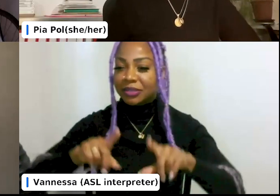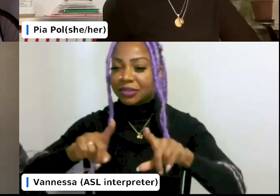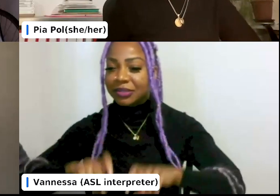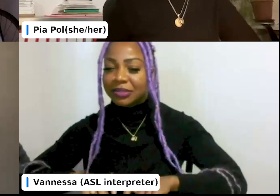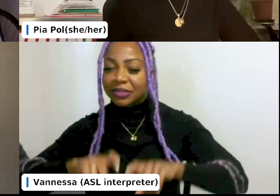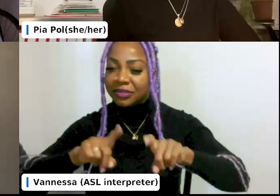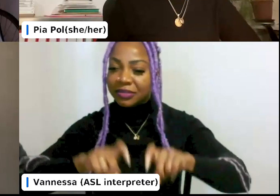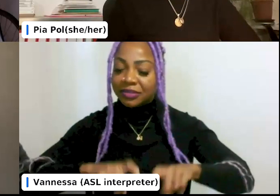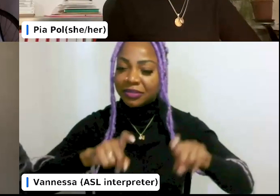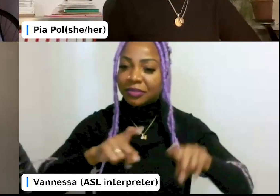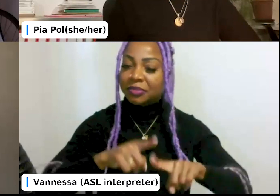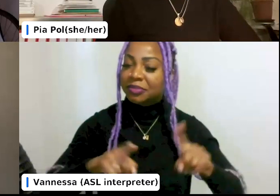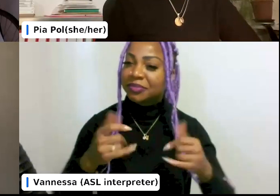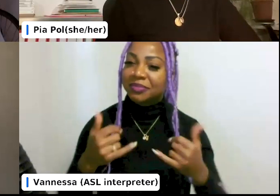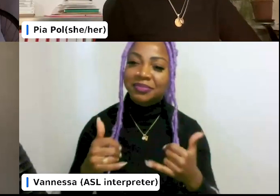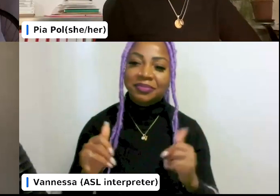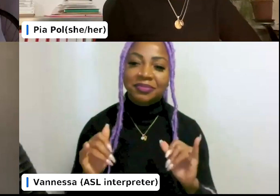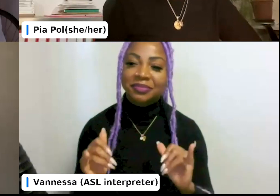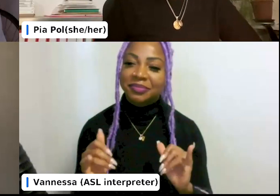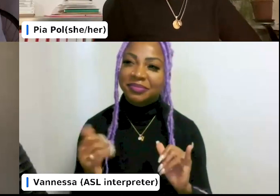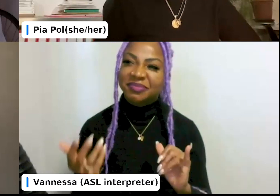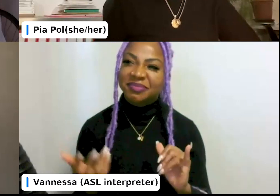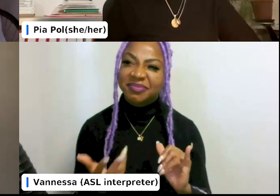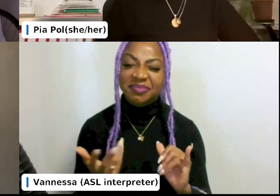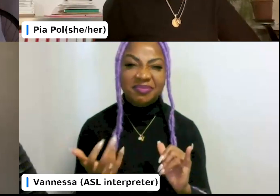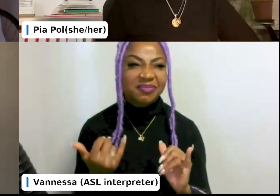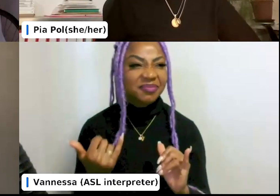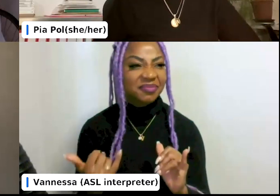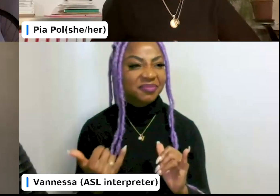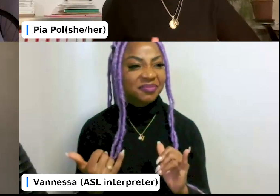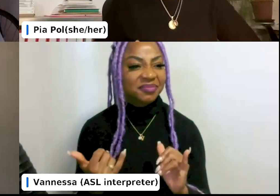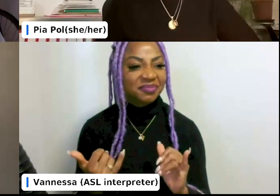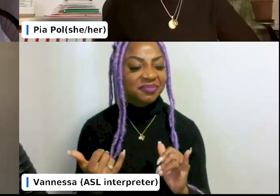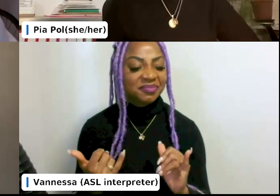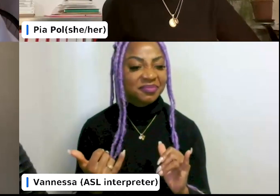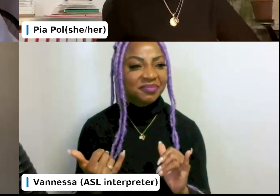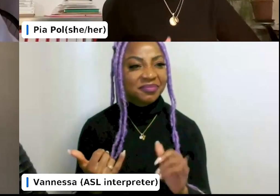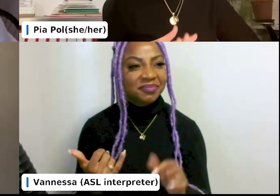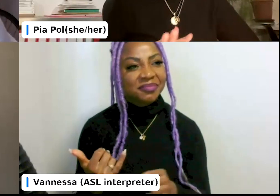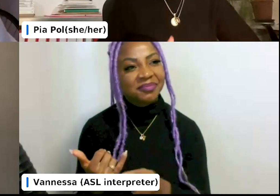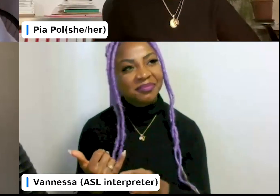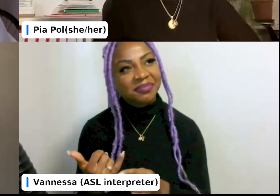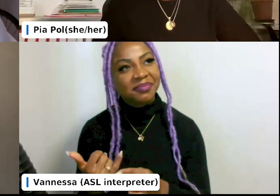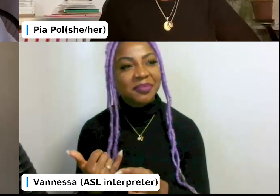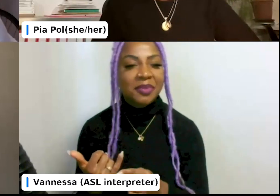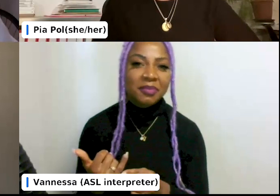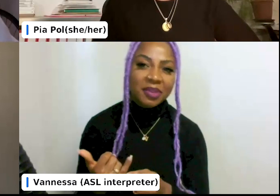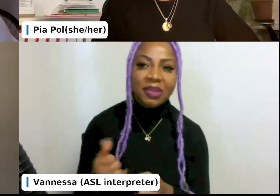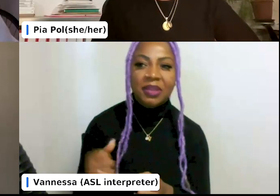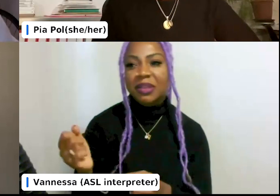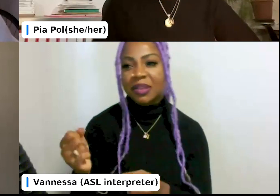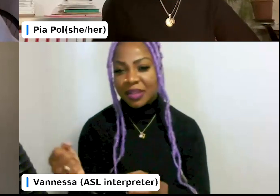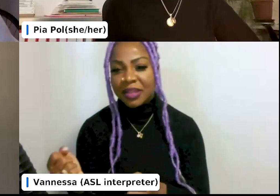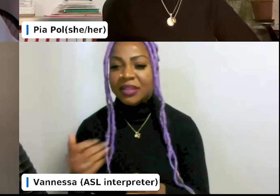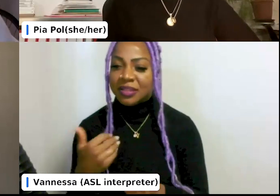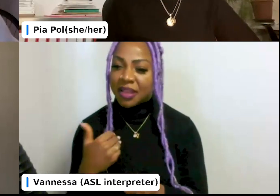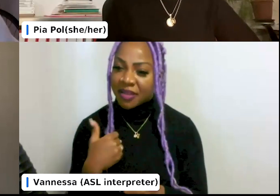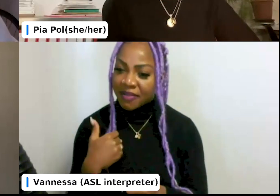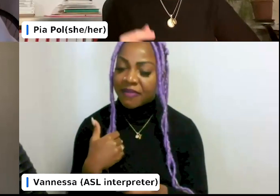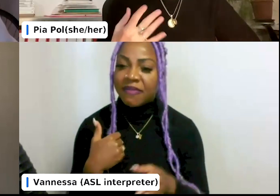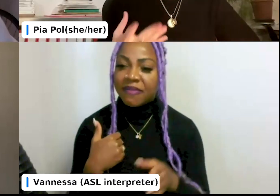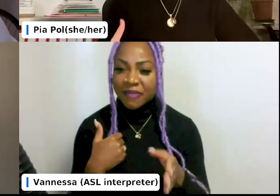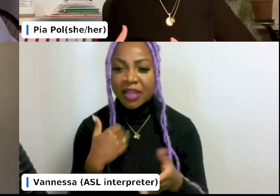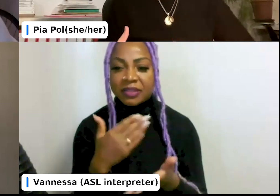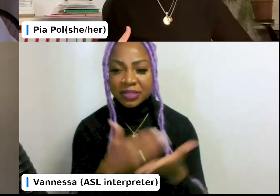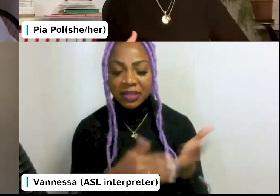um, at this point, uh, and of course there's exceptions because I've seen some really, really great projects